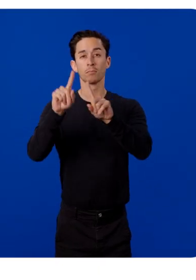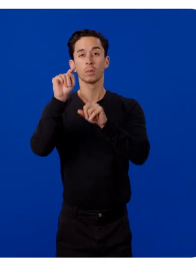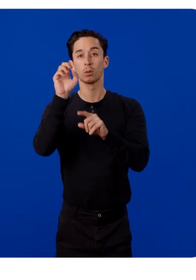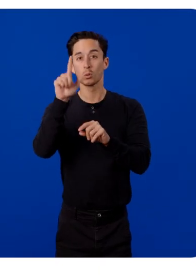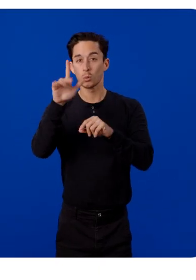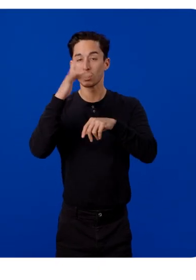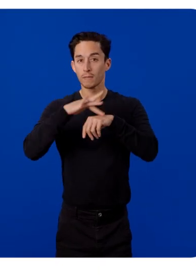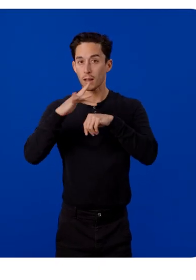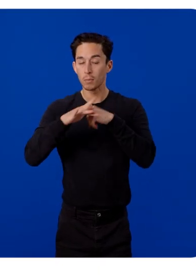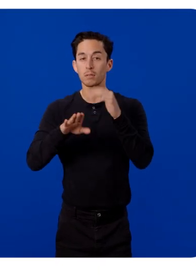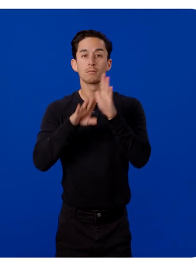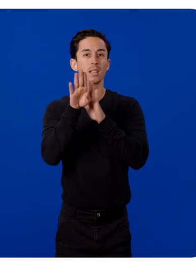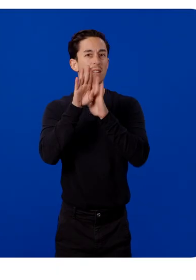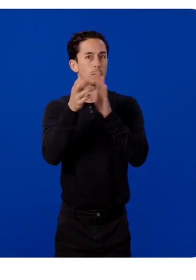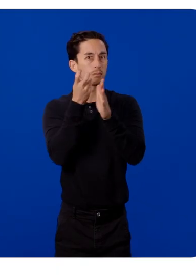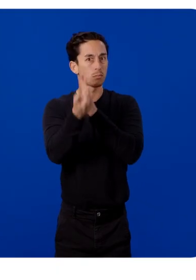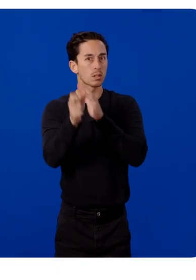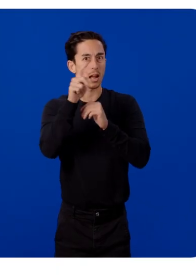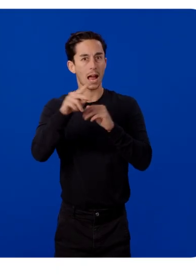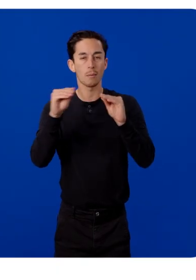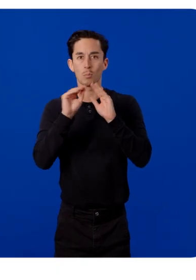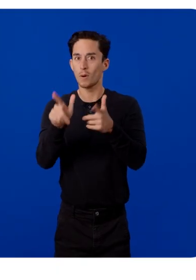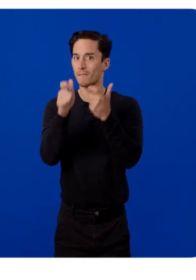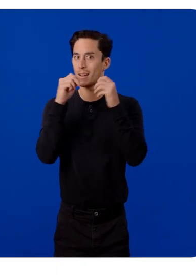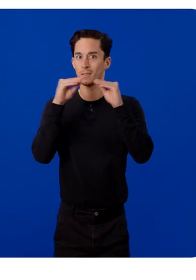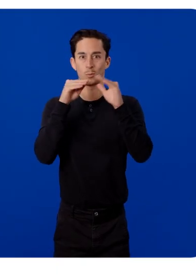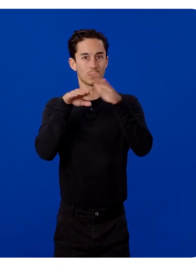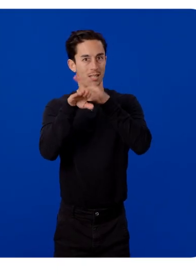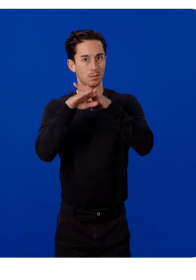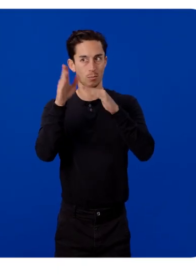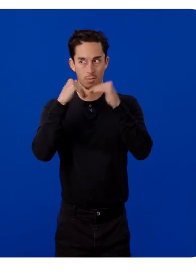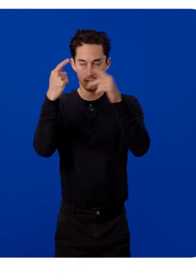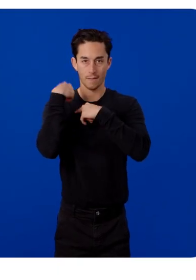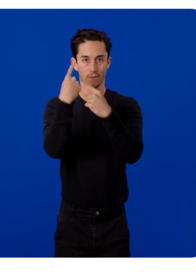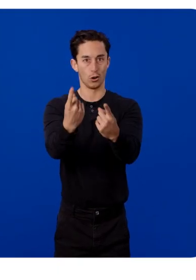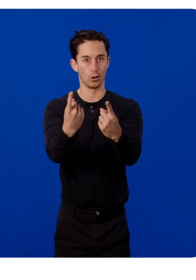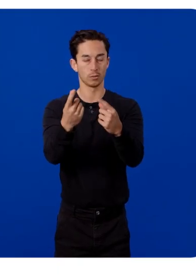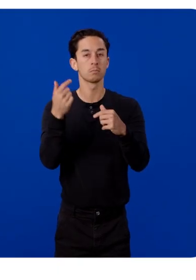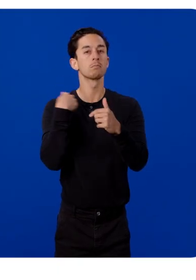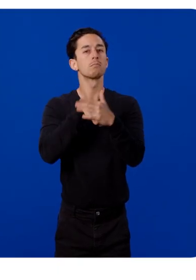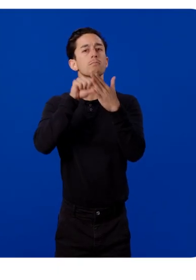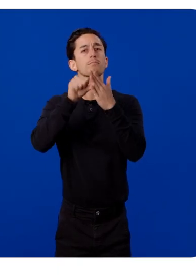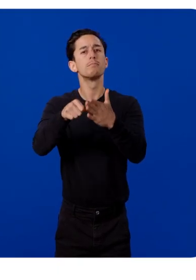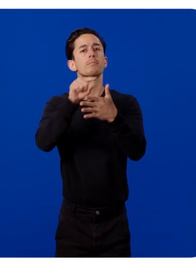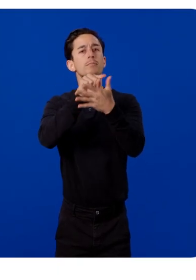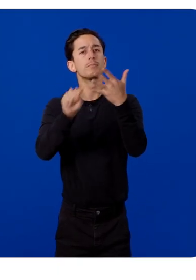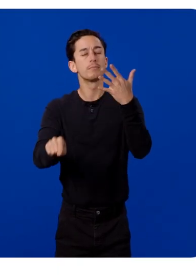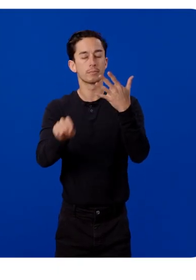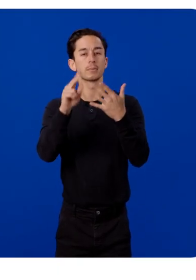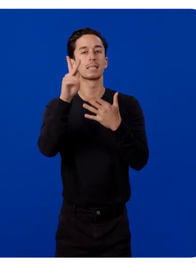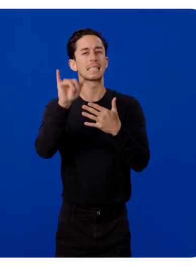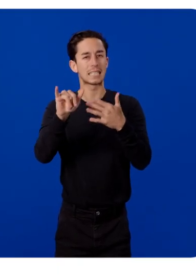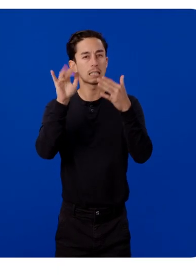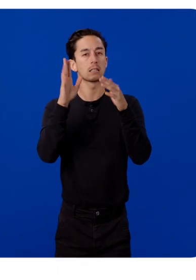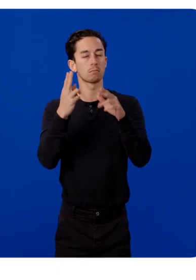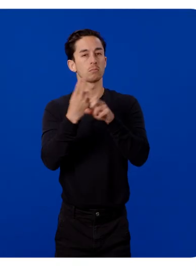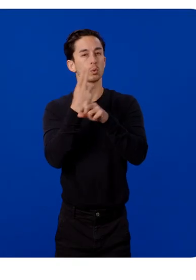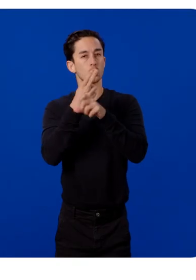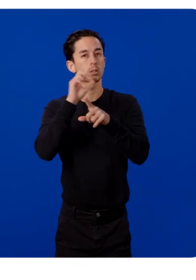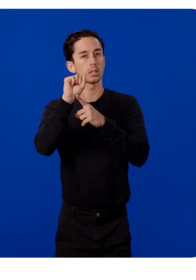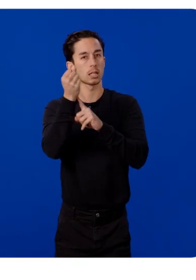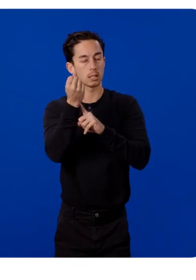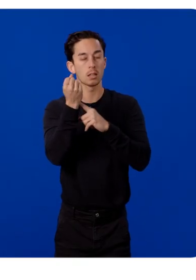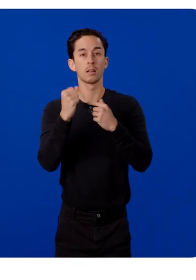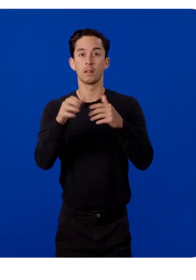suite of tools, developing immersive apps is faster and more accessible than ever. While we've highlighted a few key use cases, the